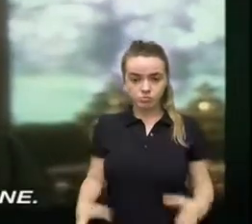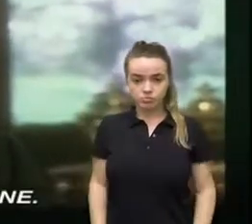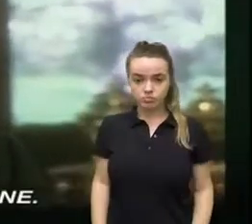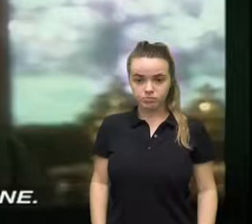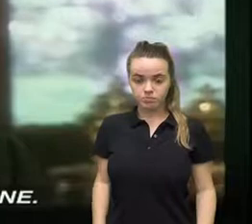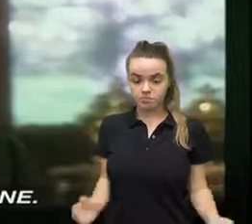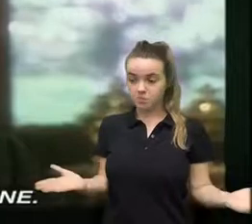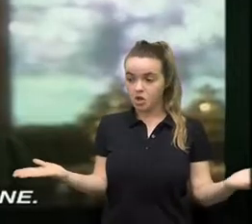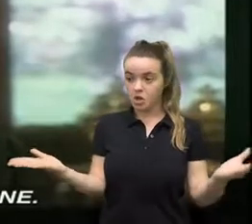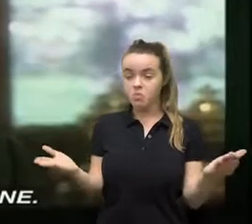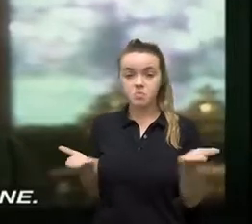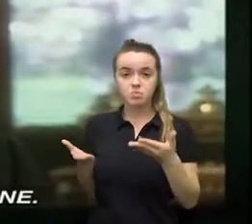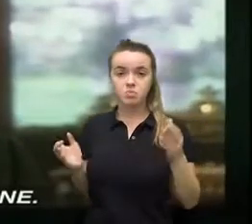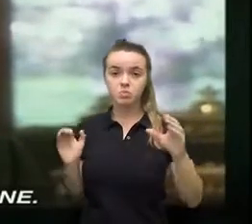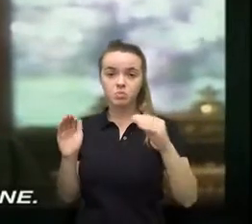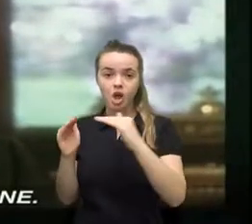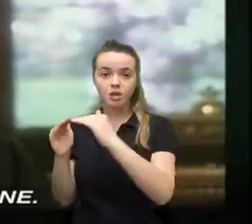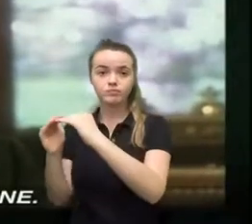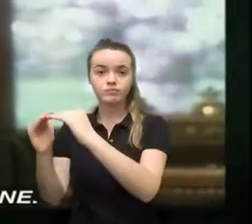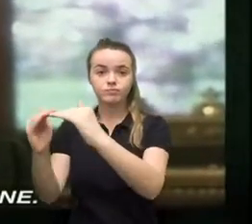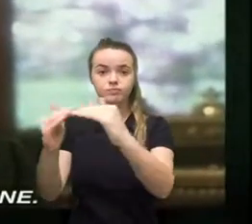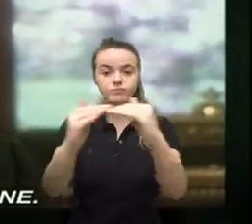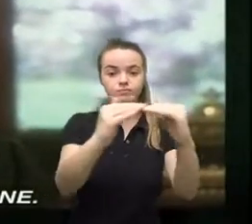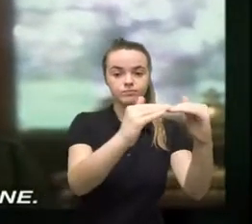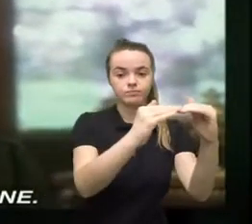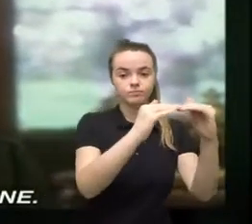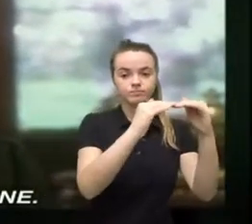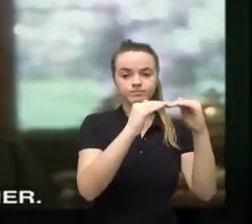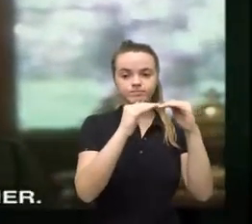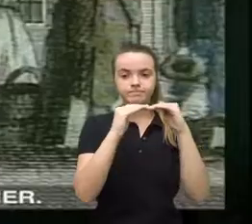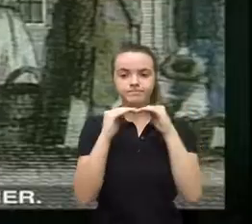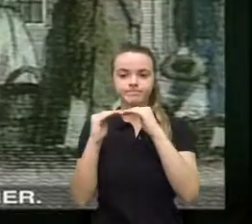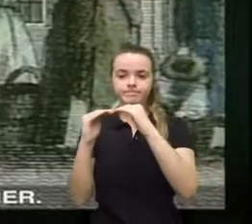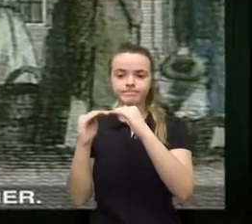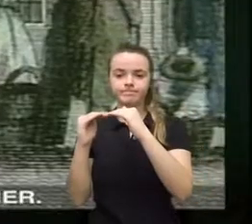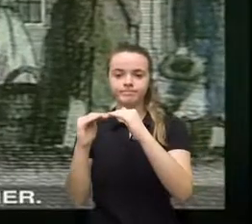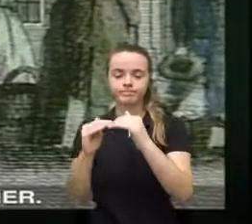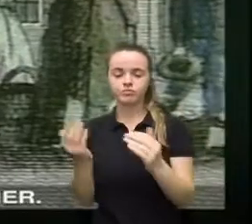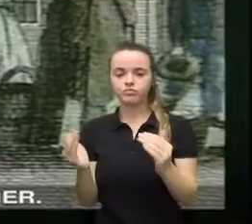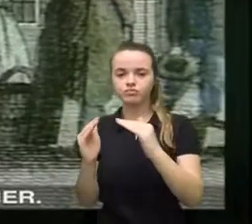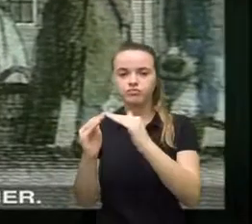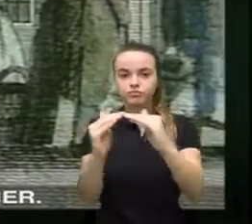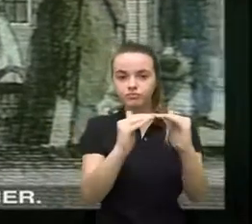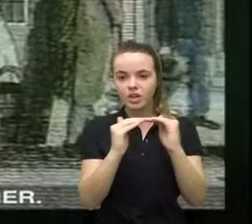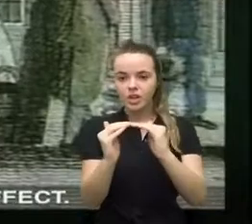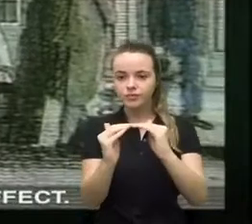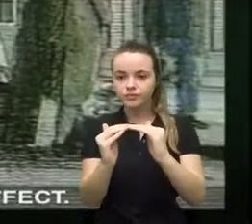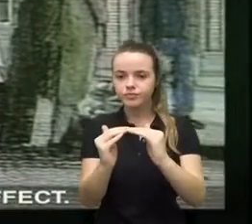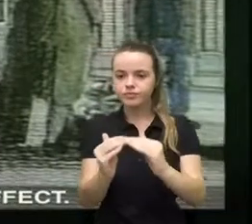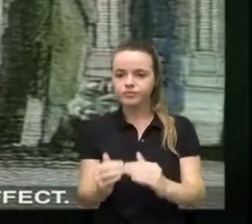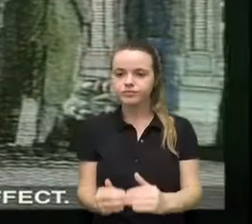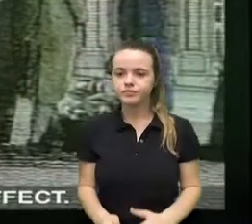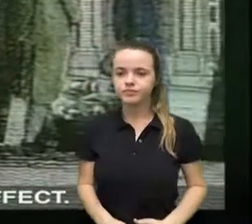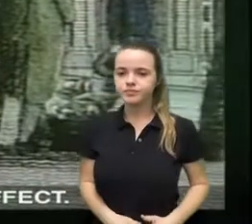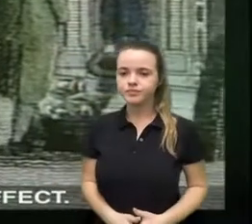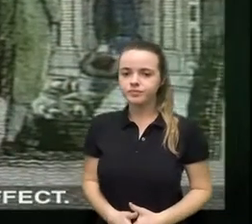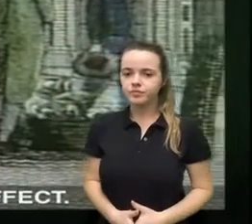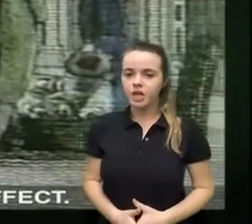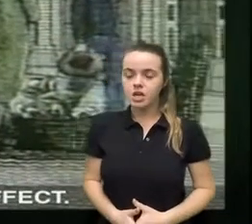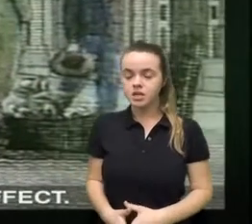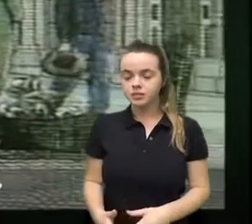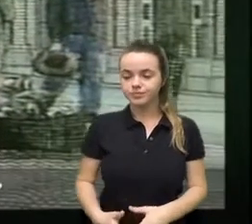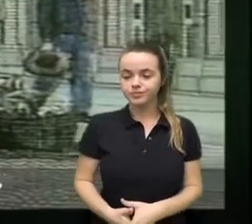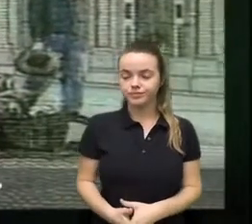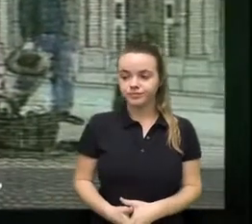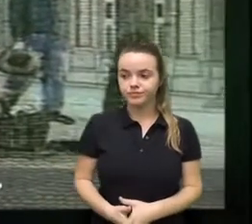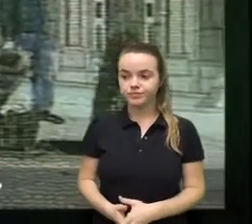and not subject to anyone you're equal to each other and that had a pervasive